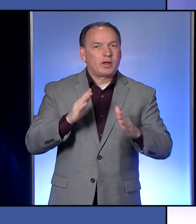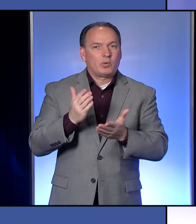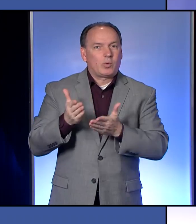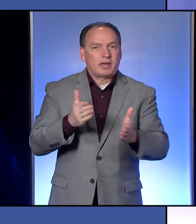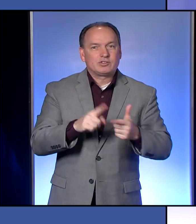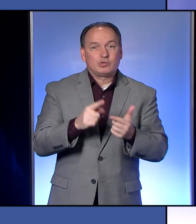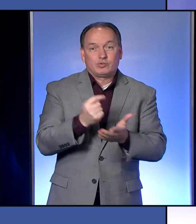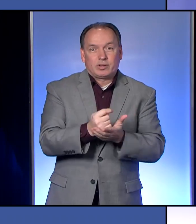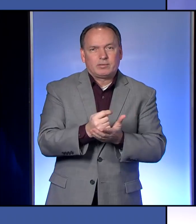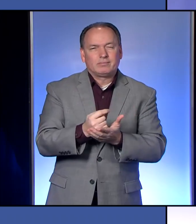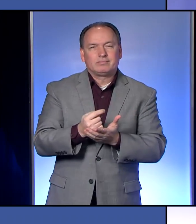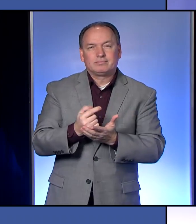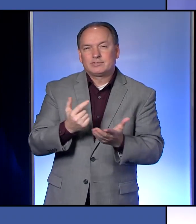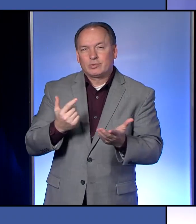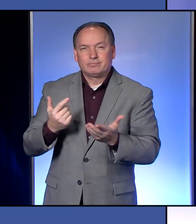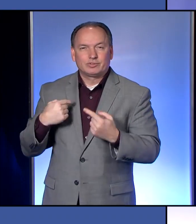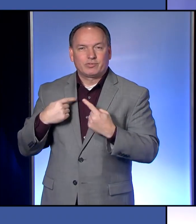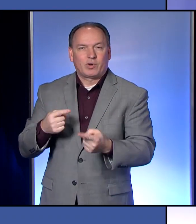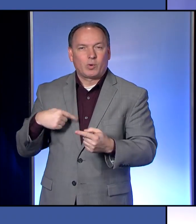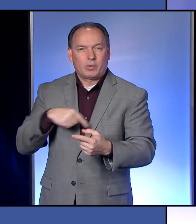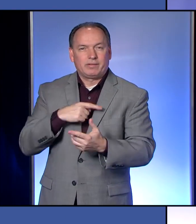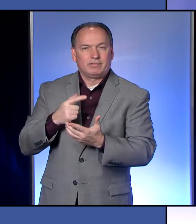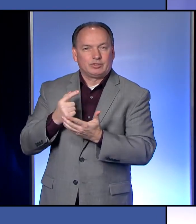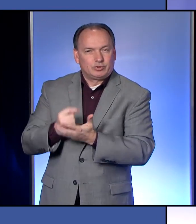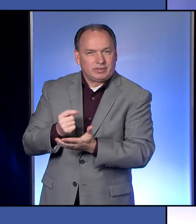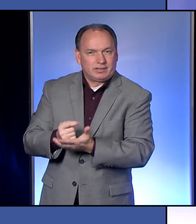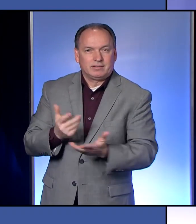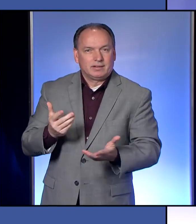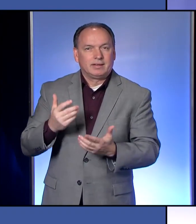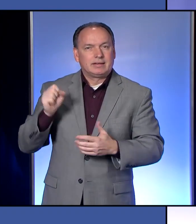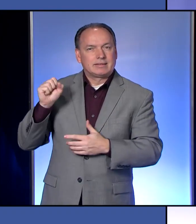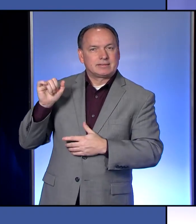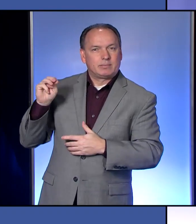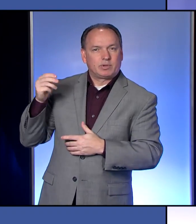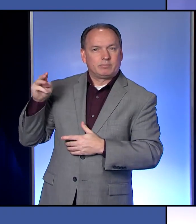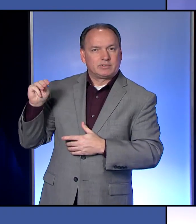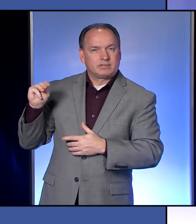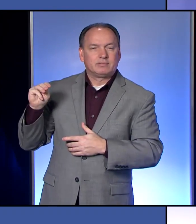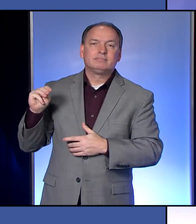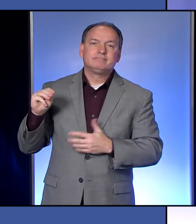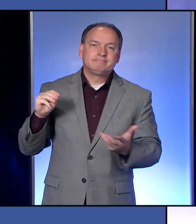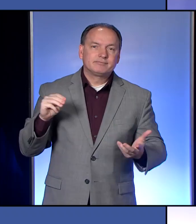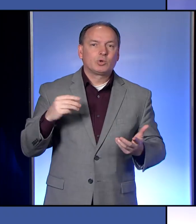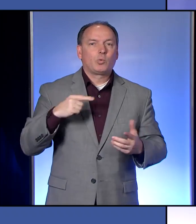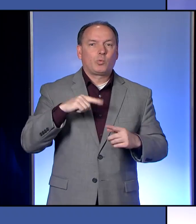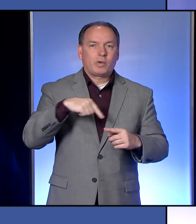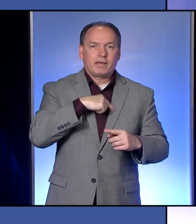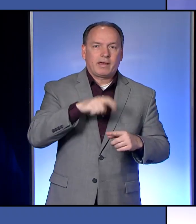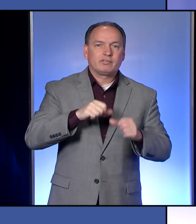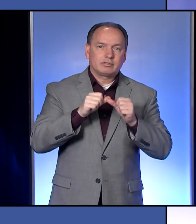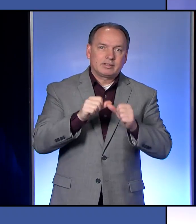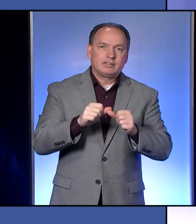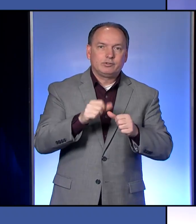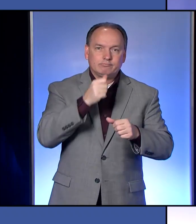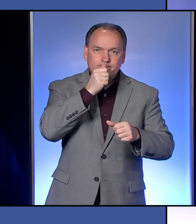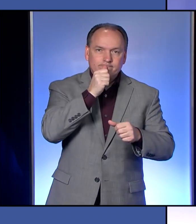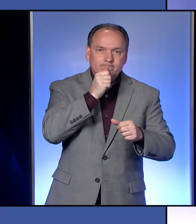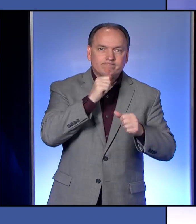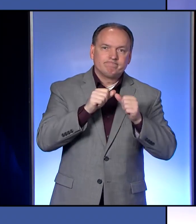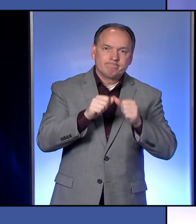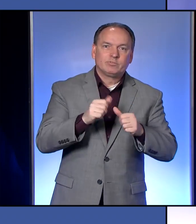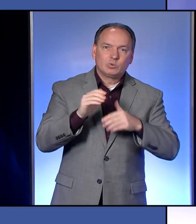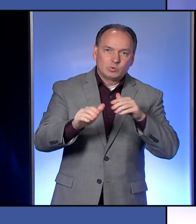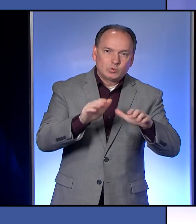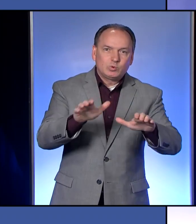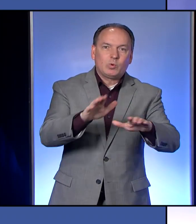We treat the symptoms, but treating the disease itself is difficult. So, we've got to do all of these things. And it's, it's,